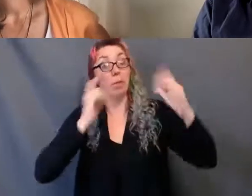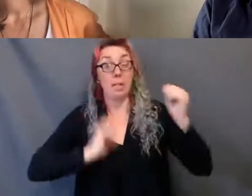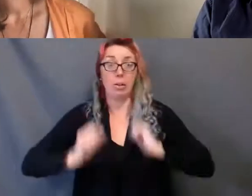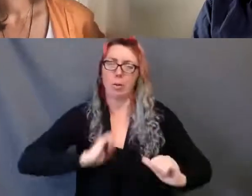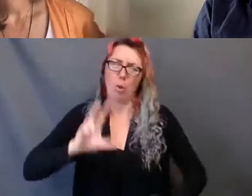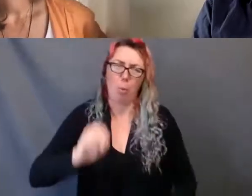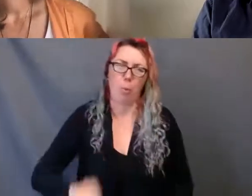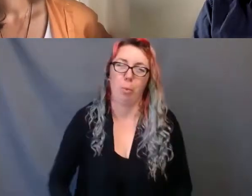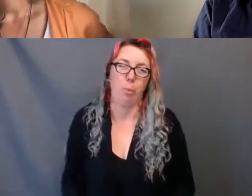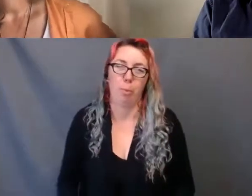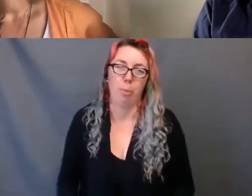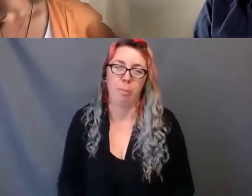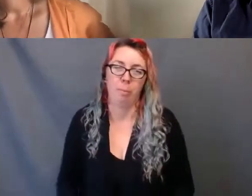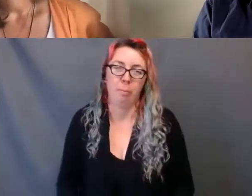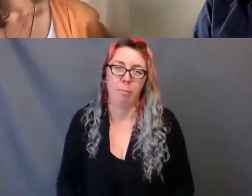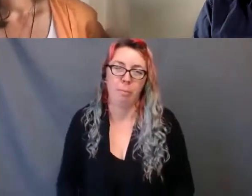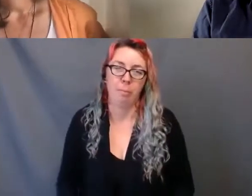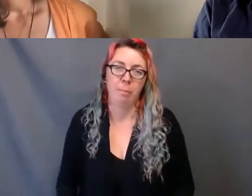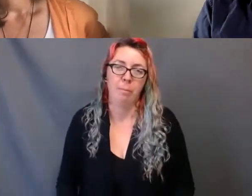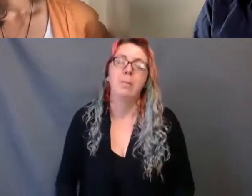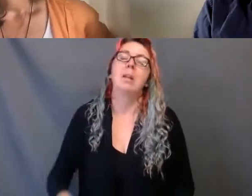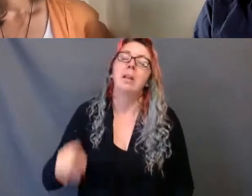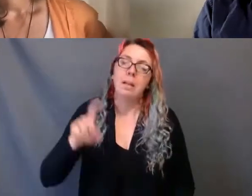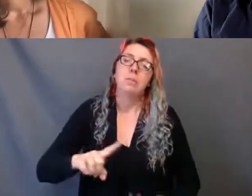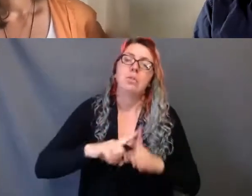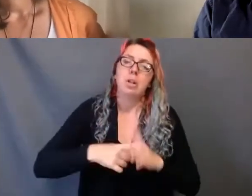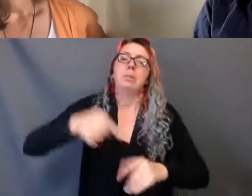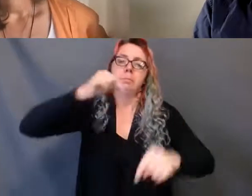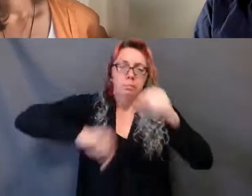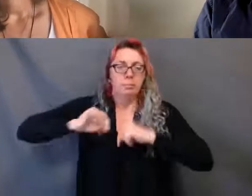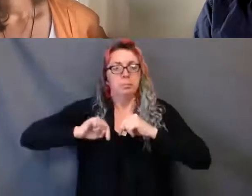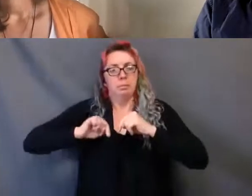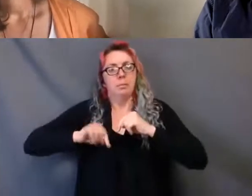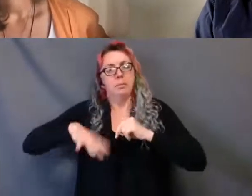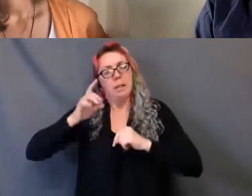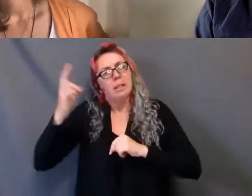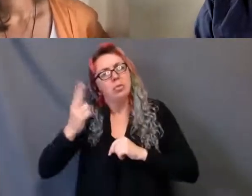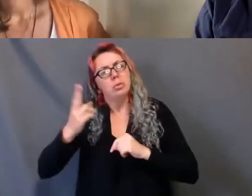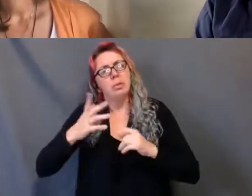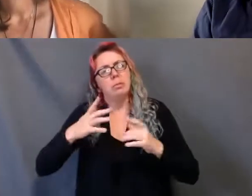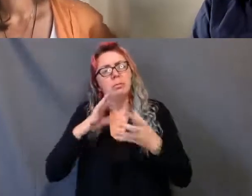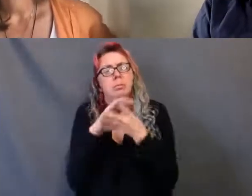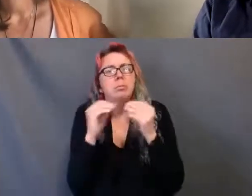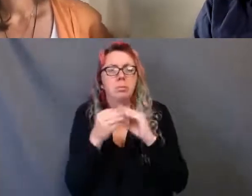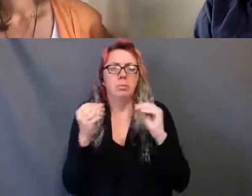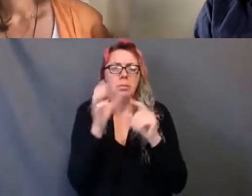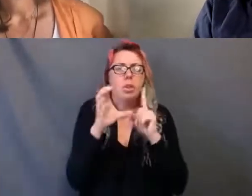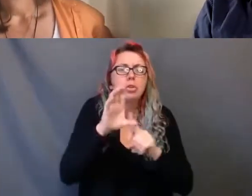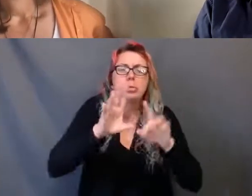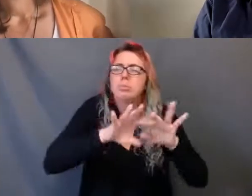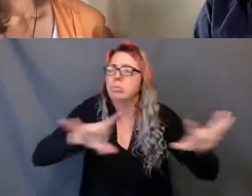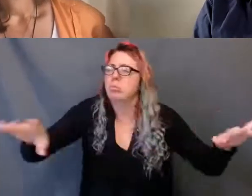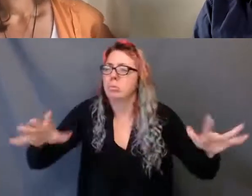themselves reflect their origins, though too do the organizations housed within them. The NAC is the crown jewel